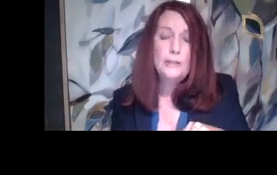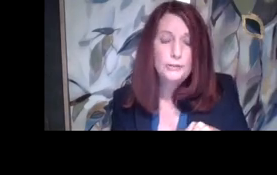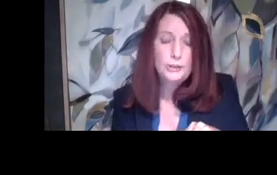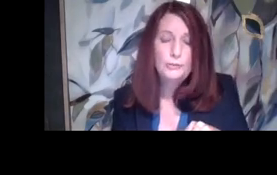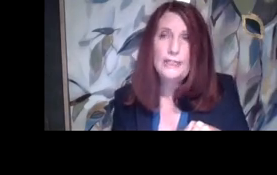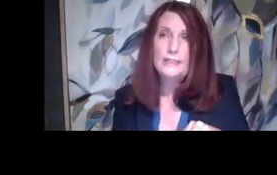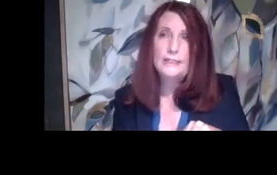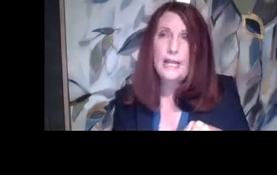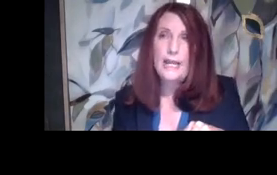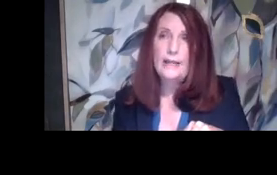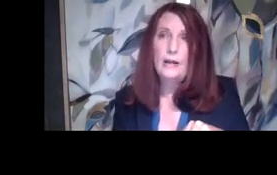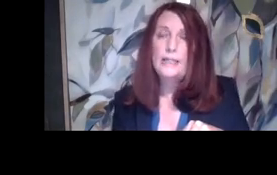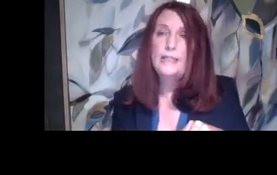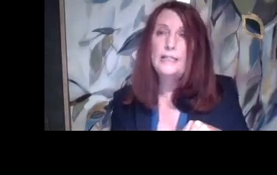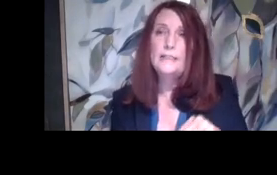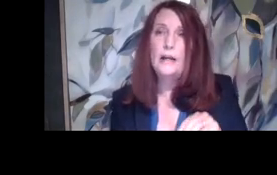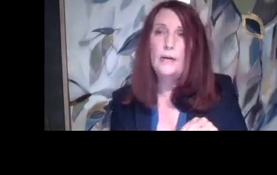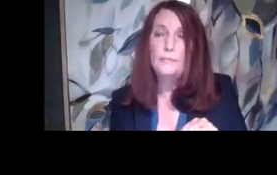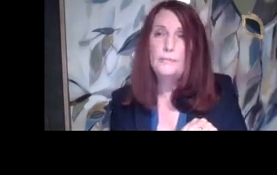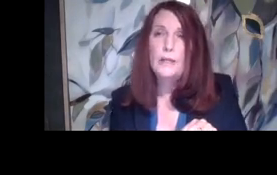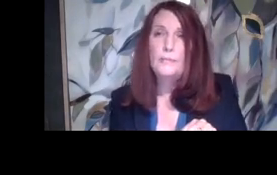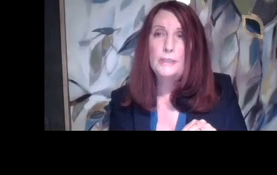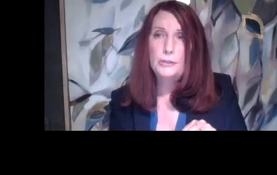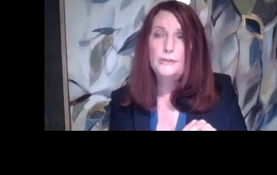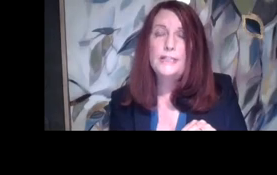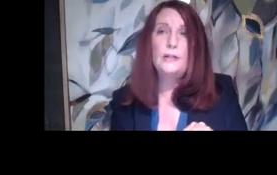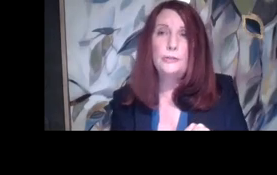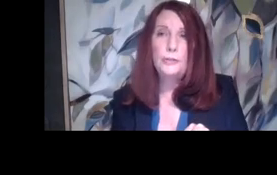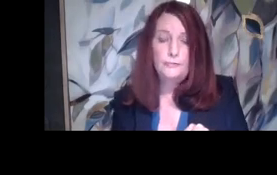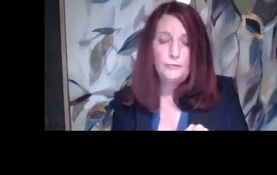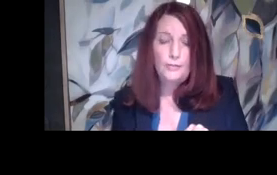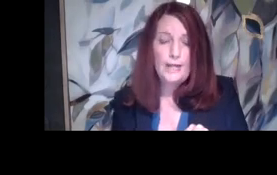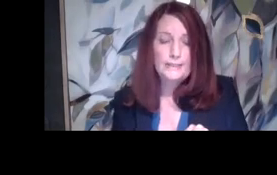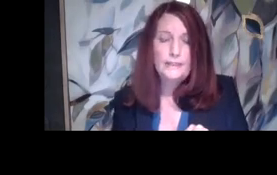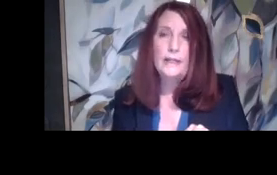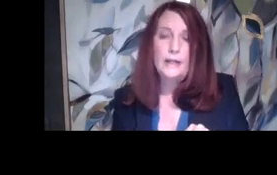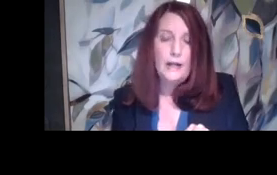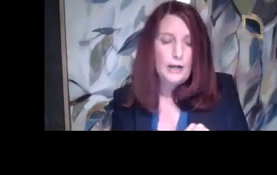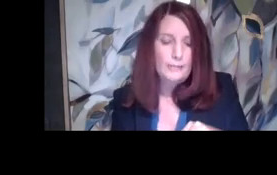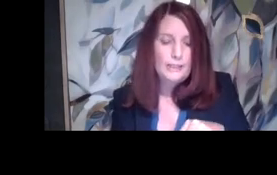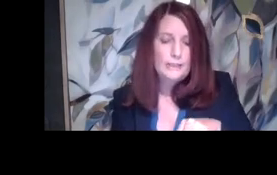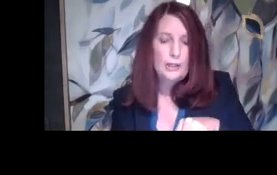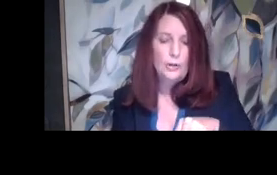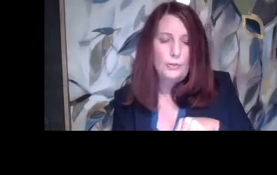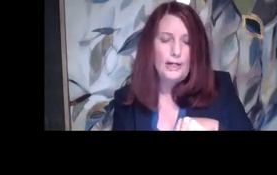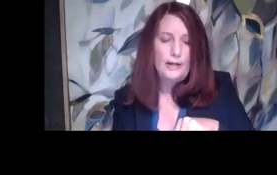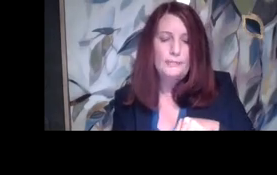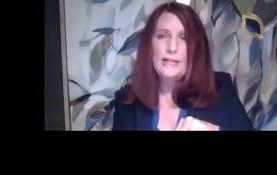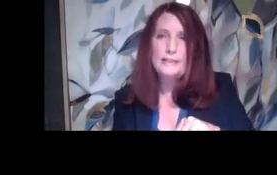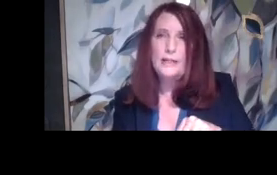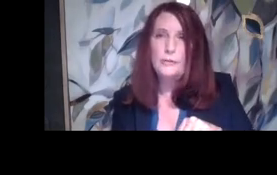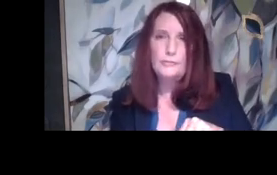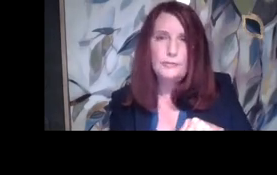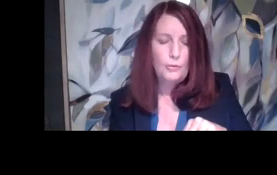And he also needs a, he needs, uh, materials in an alternative format. Um, so, uh,